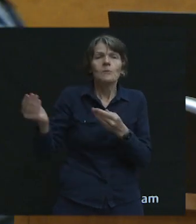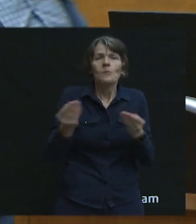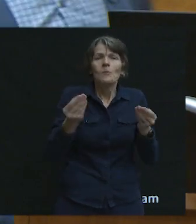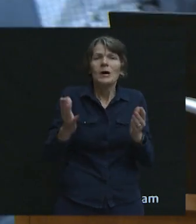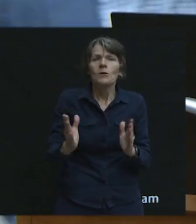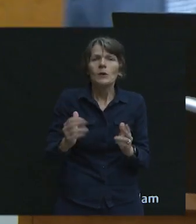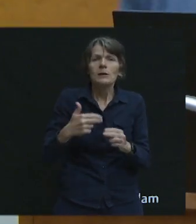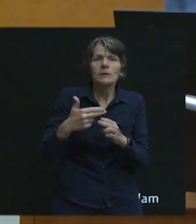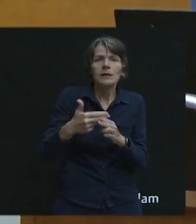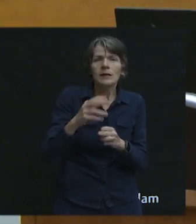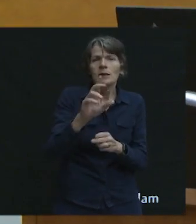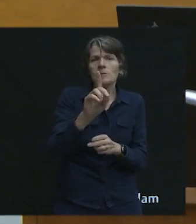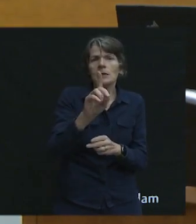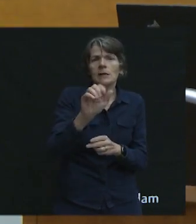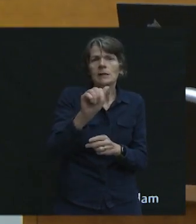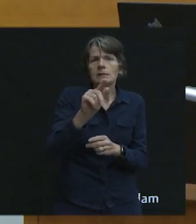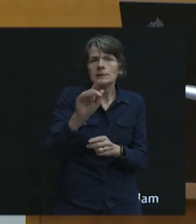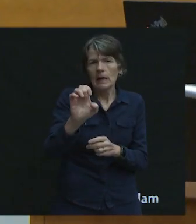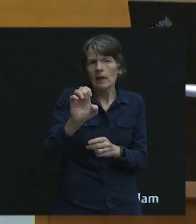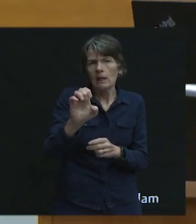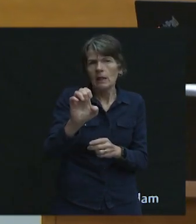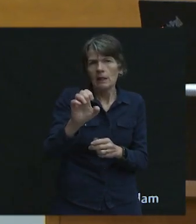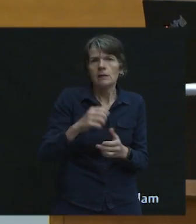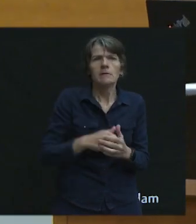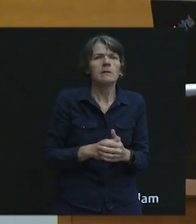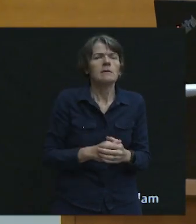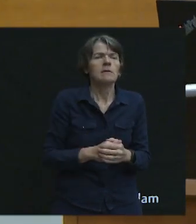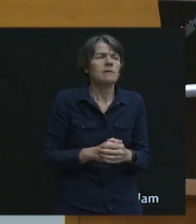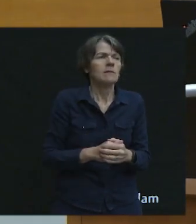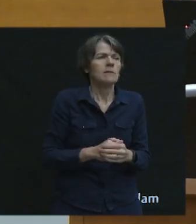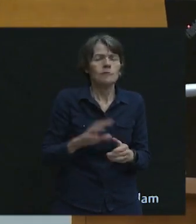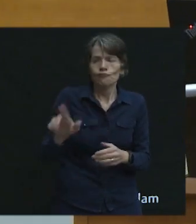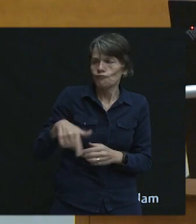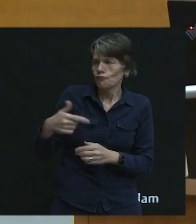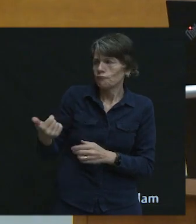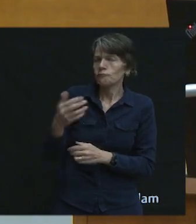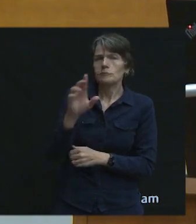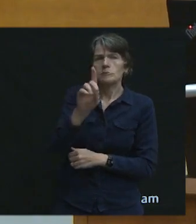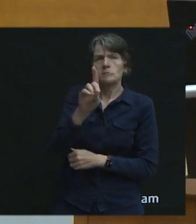Principal of Mobility Foresight. Over to you, Dale.